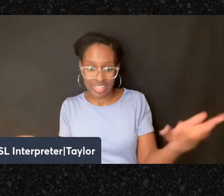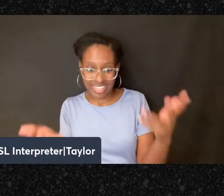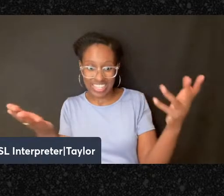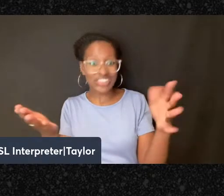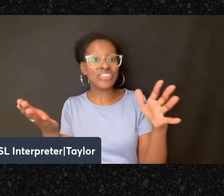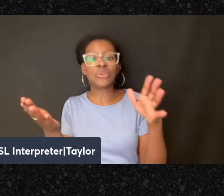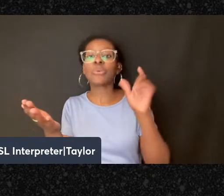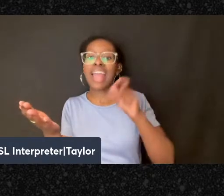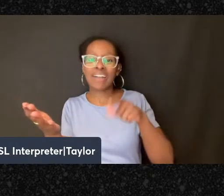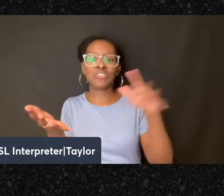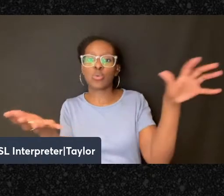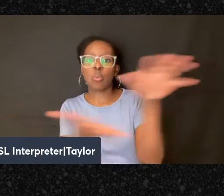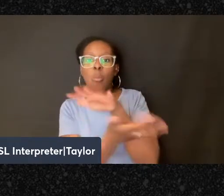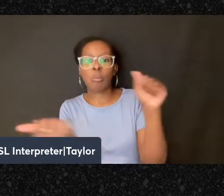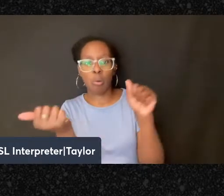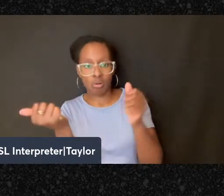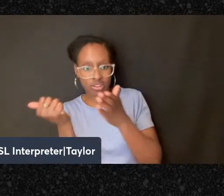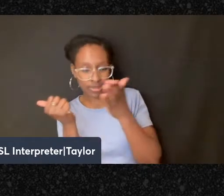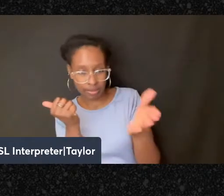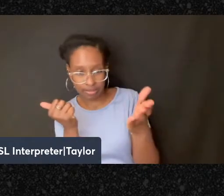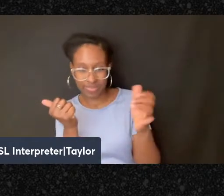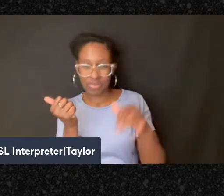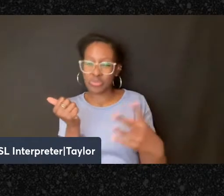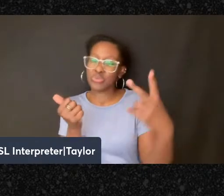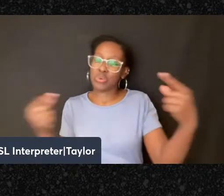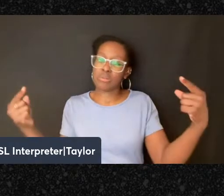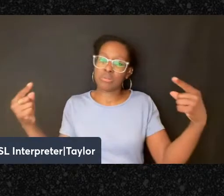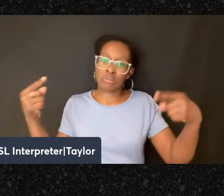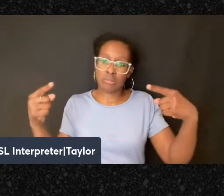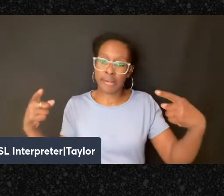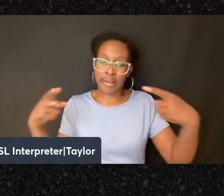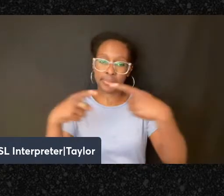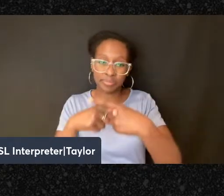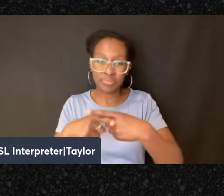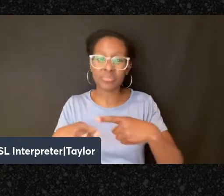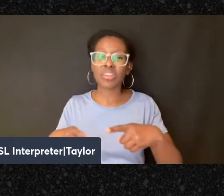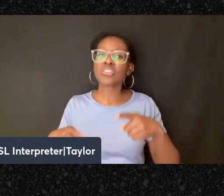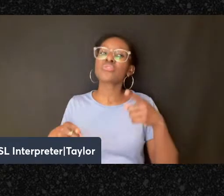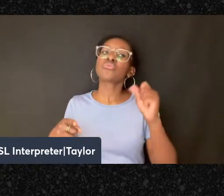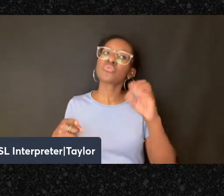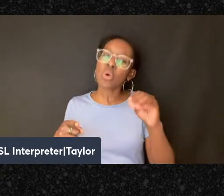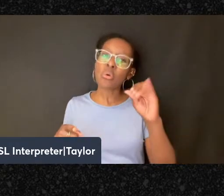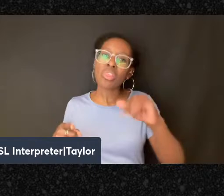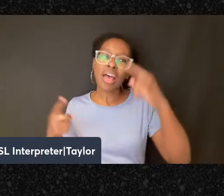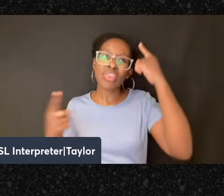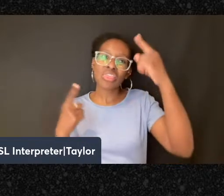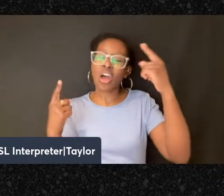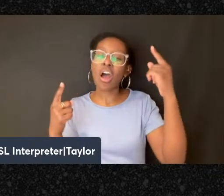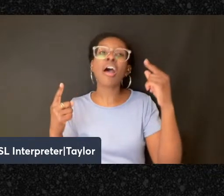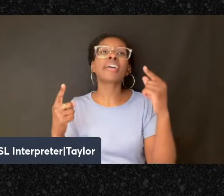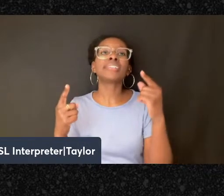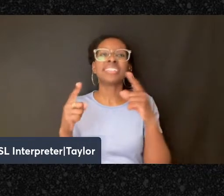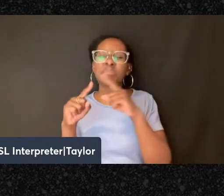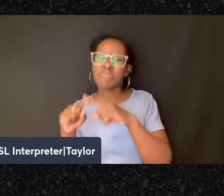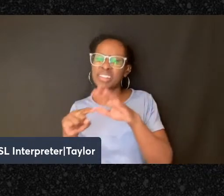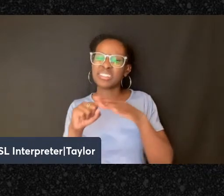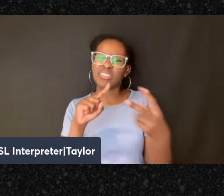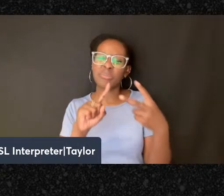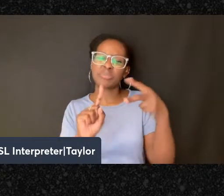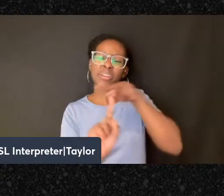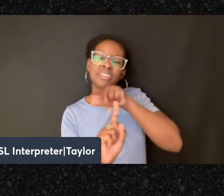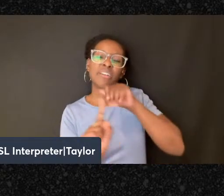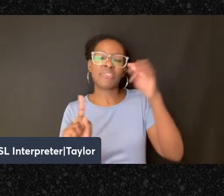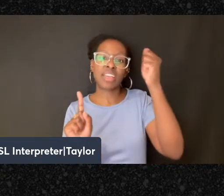form that this anti religion takes is different depending on the anarchists and Kenyon talks about this in his book.